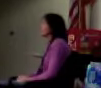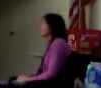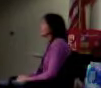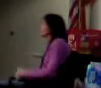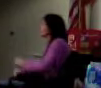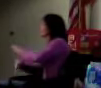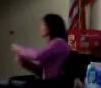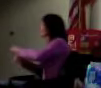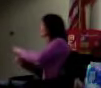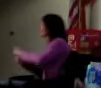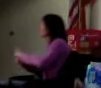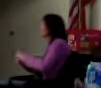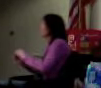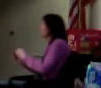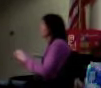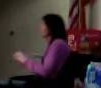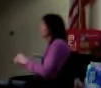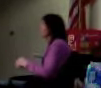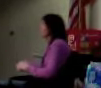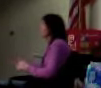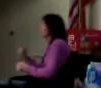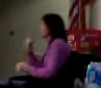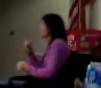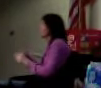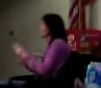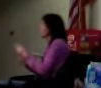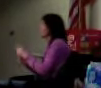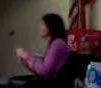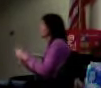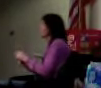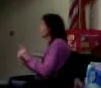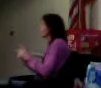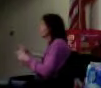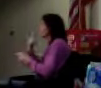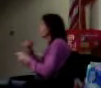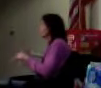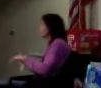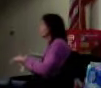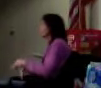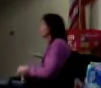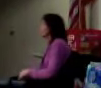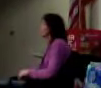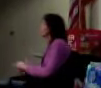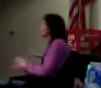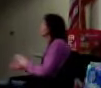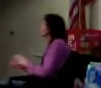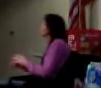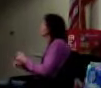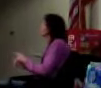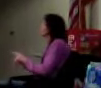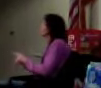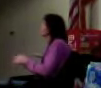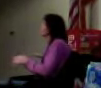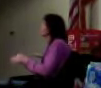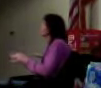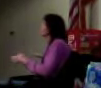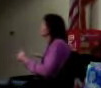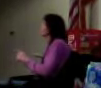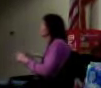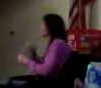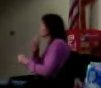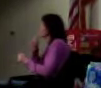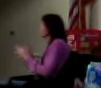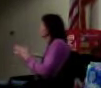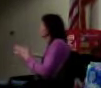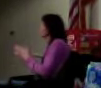Social class makes a difference. When you look at your videos, you're going to see that. You're going to get very different stories from folks who go to private schools,